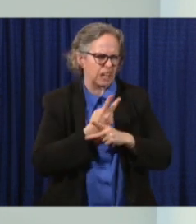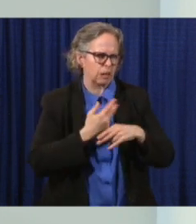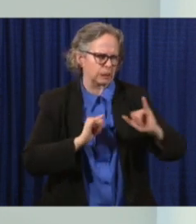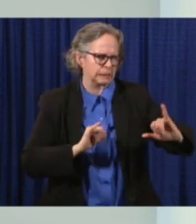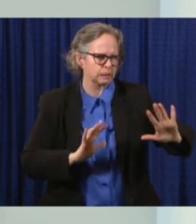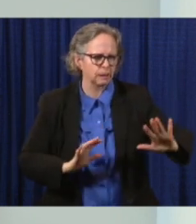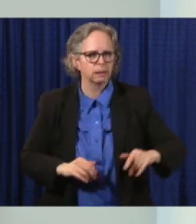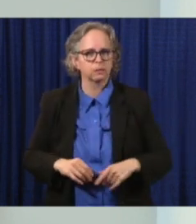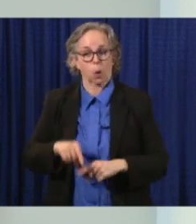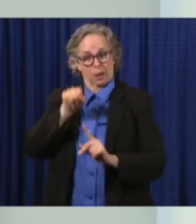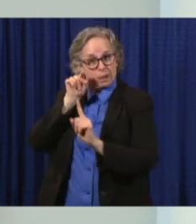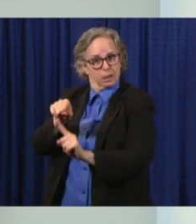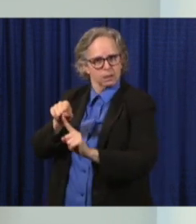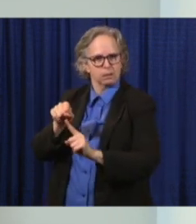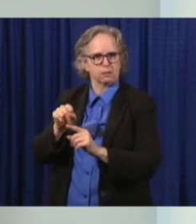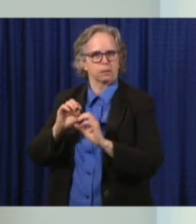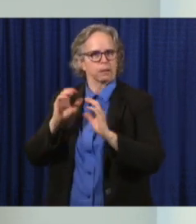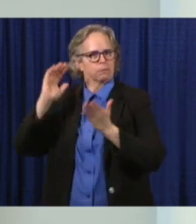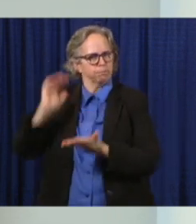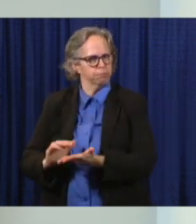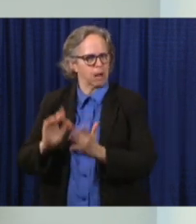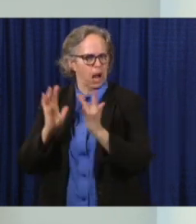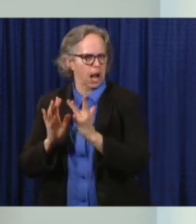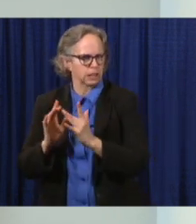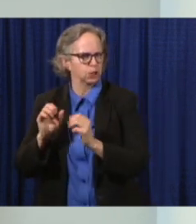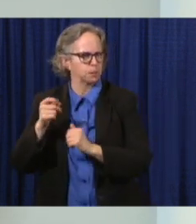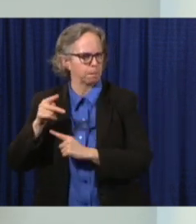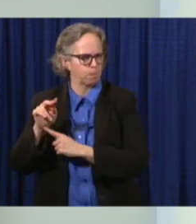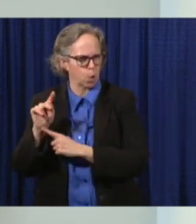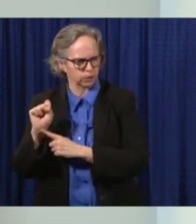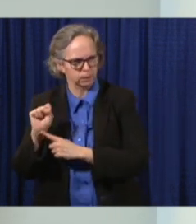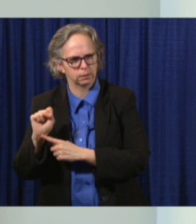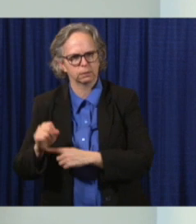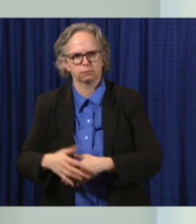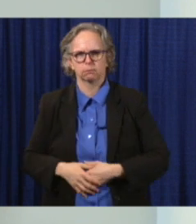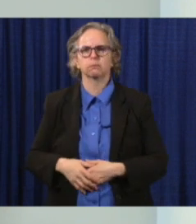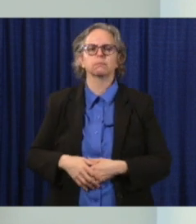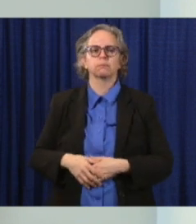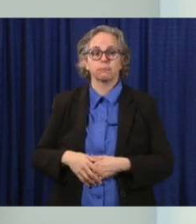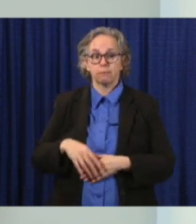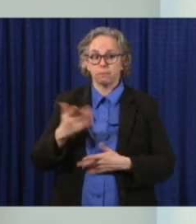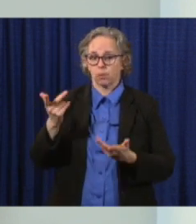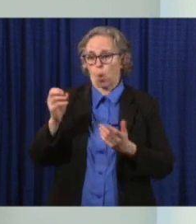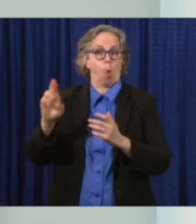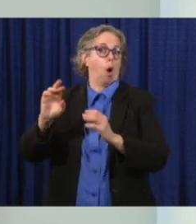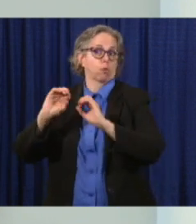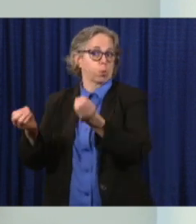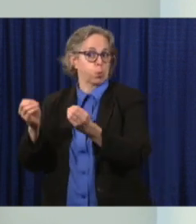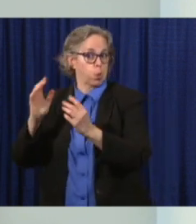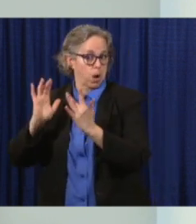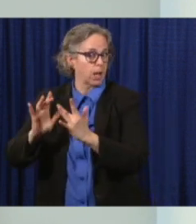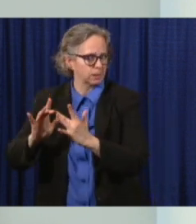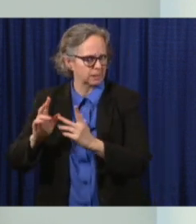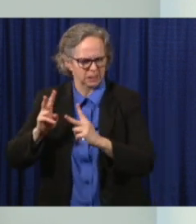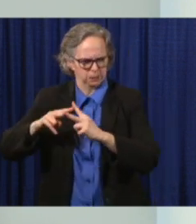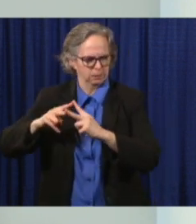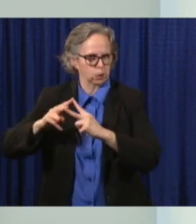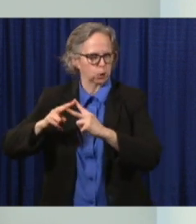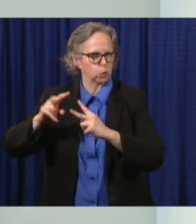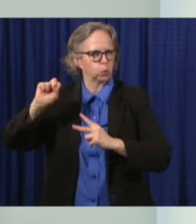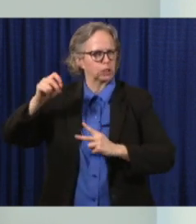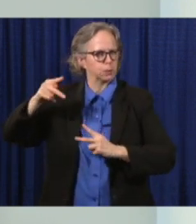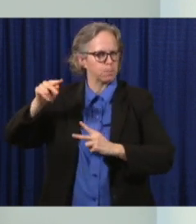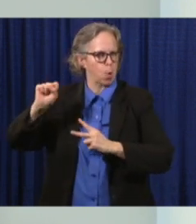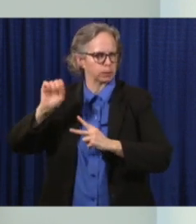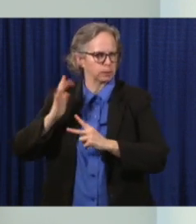types of sports. But what we're announcing today are those limited contact situations that we want to make sure that there